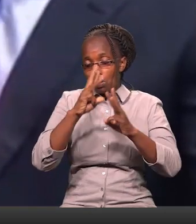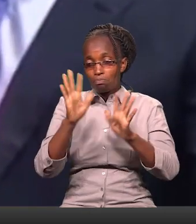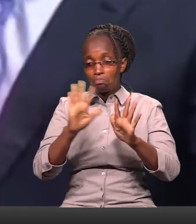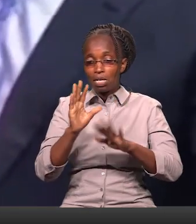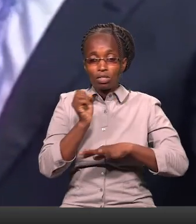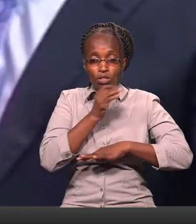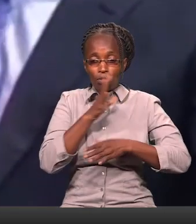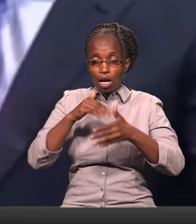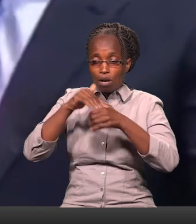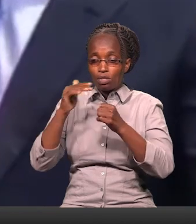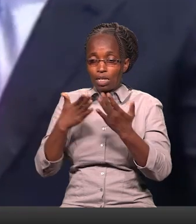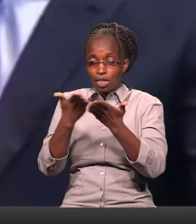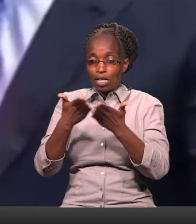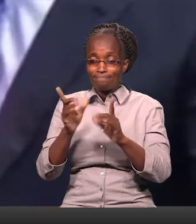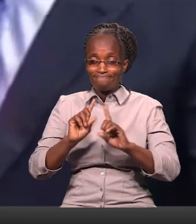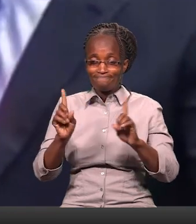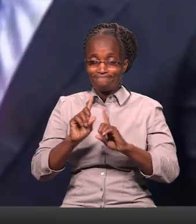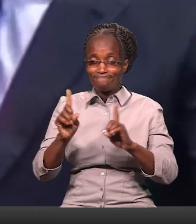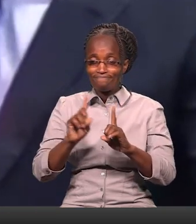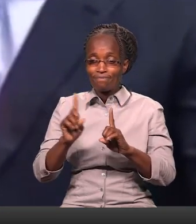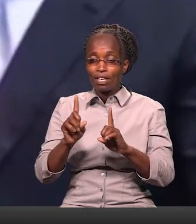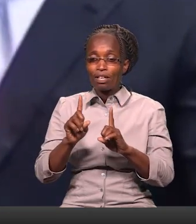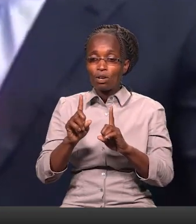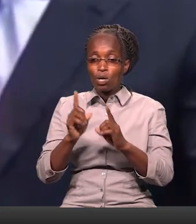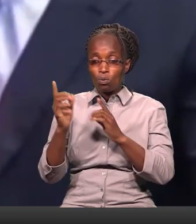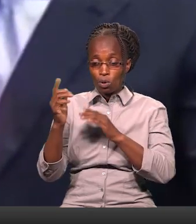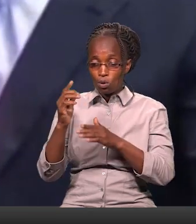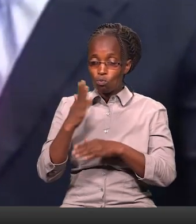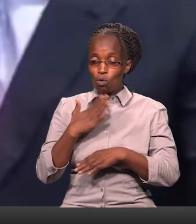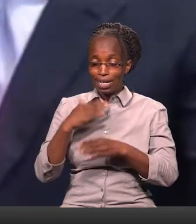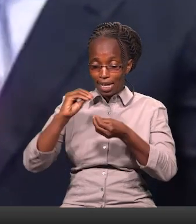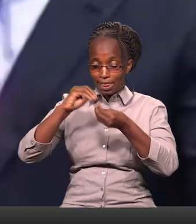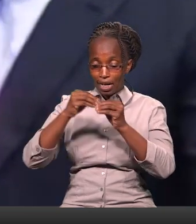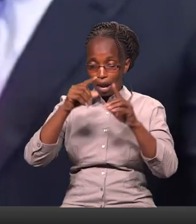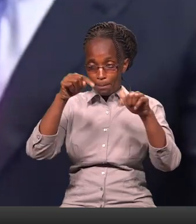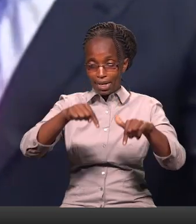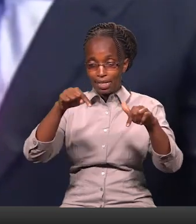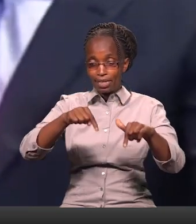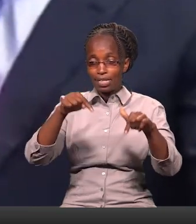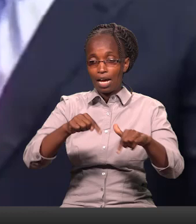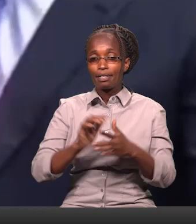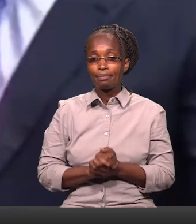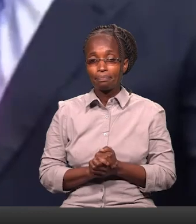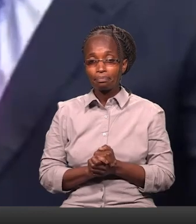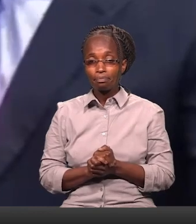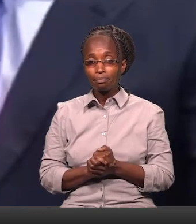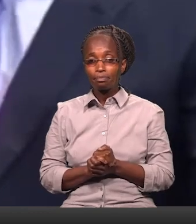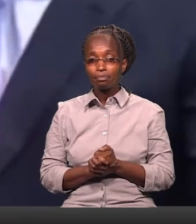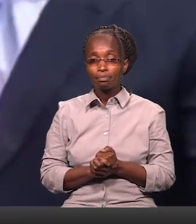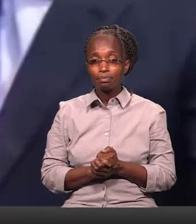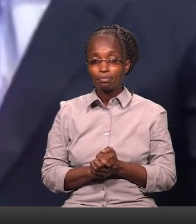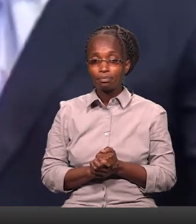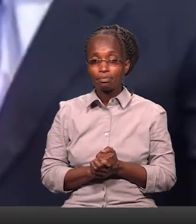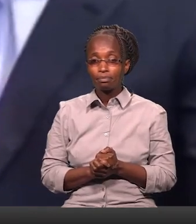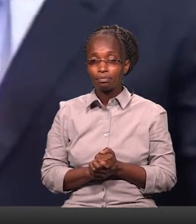don't be worried Don't shout outside there, we have numbers Bring your numbers here now They are required in the house, Mr. Speaker Mr. Speaker, we are going to win this